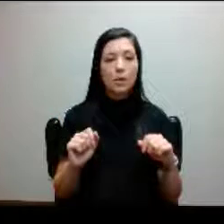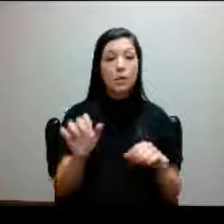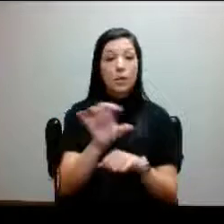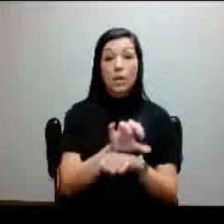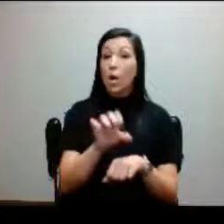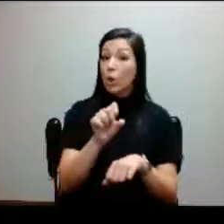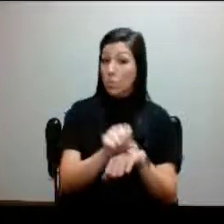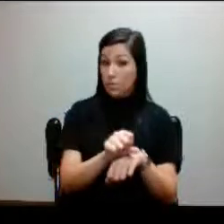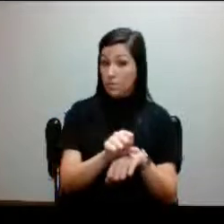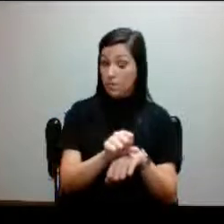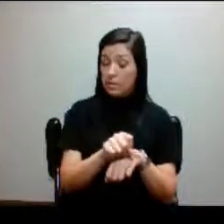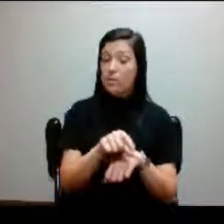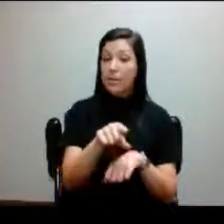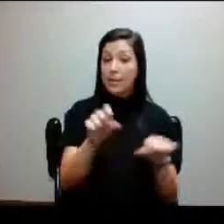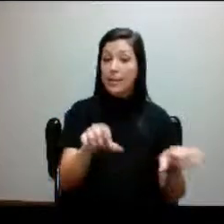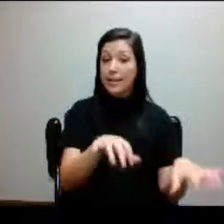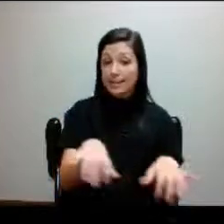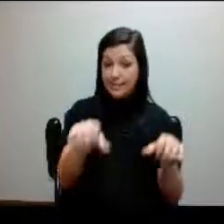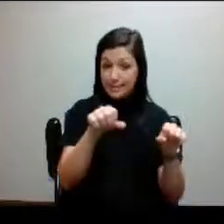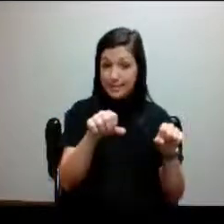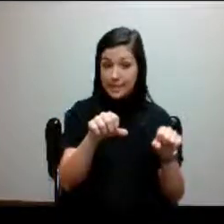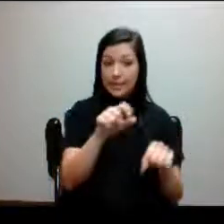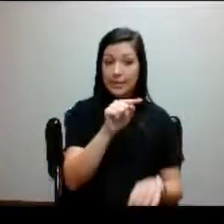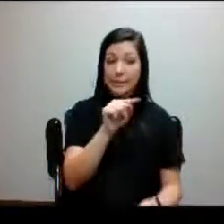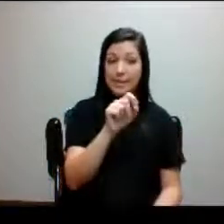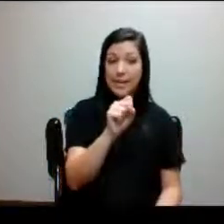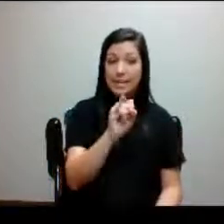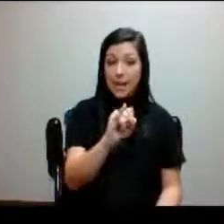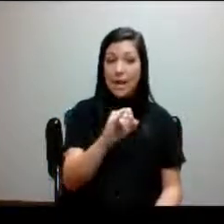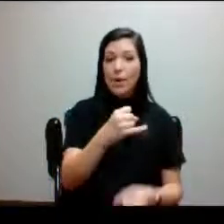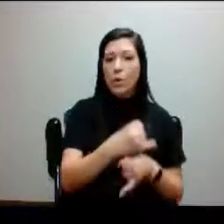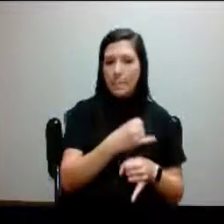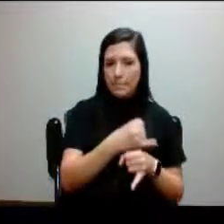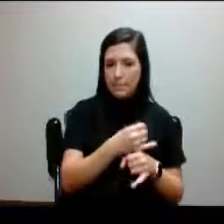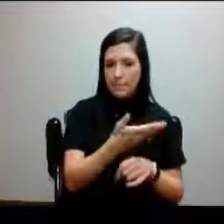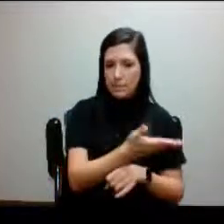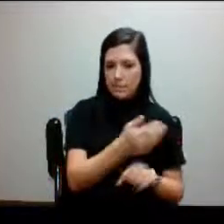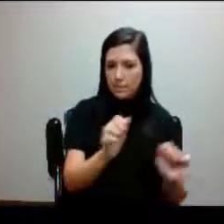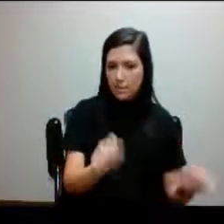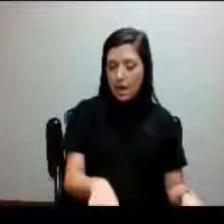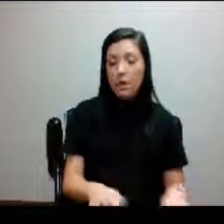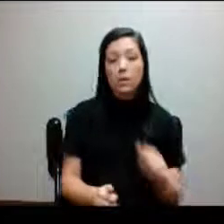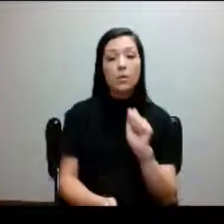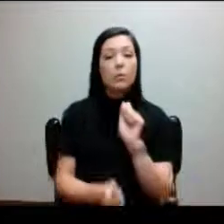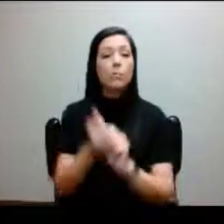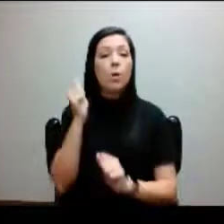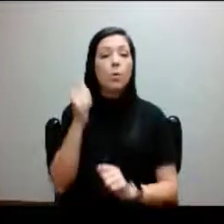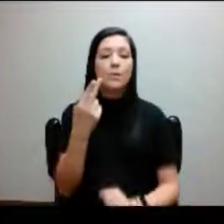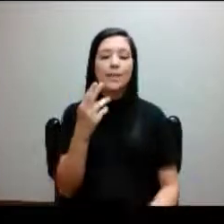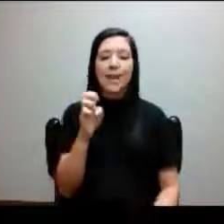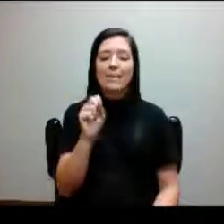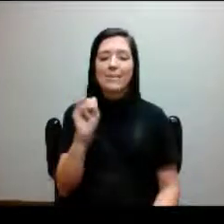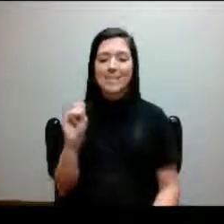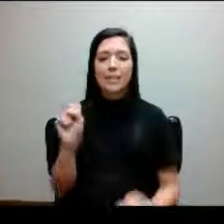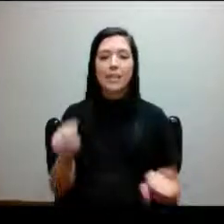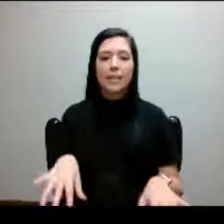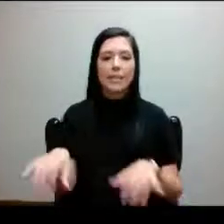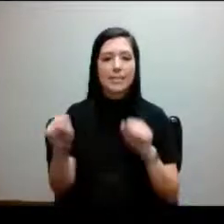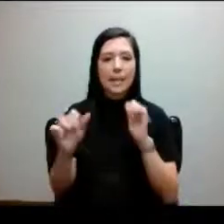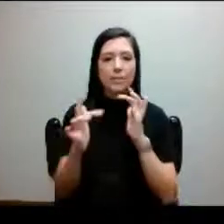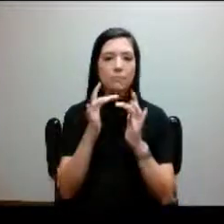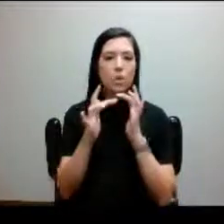students can take some of these tests, such as the TSI on campus, and most such as the HESI, they can take remotely.